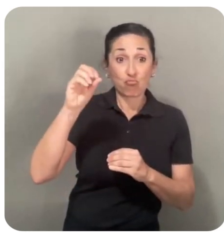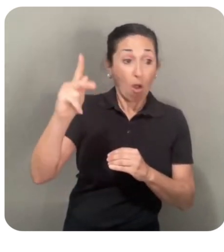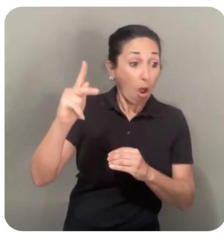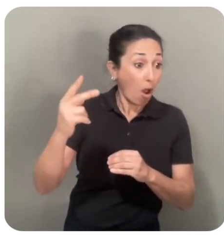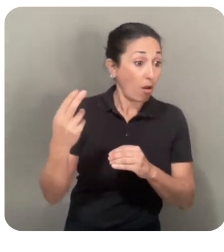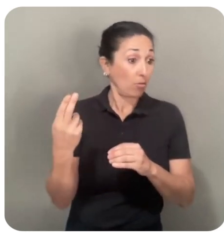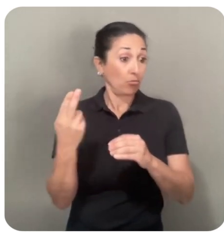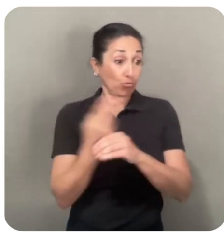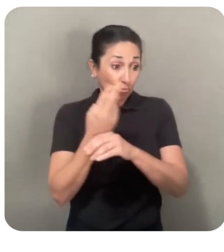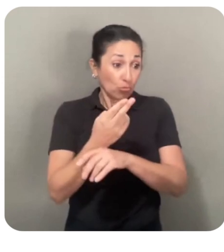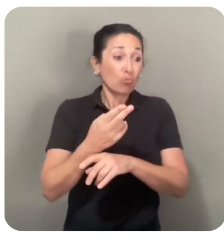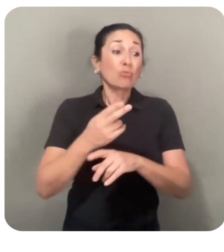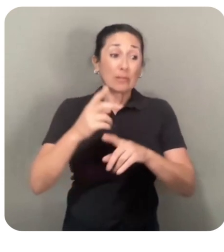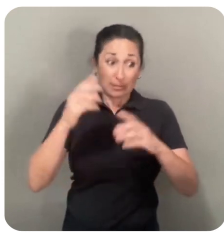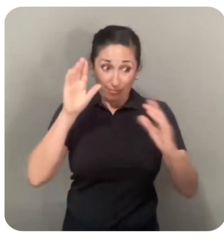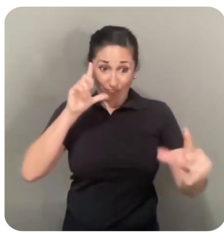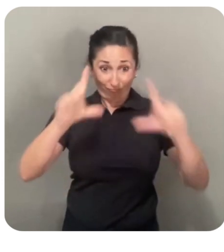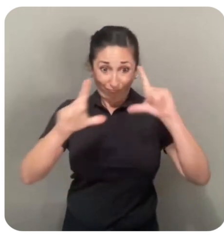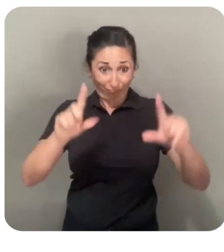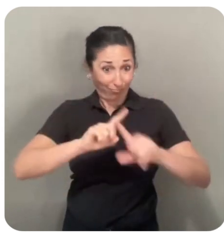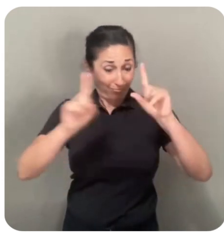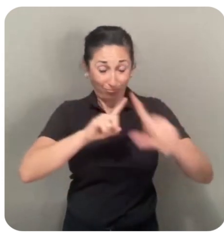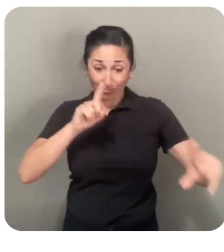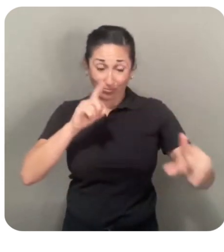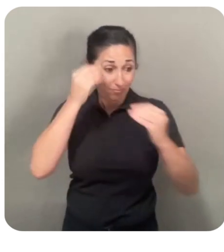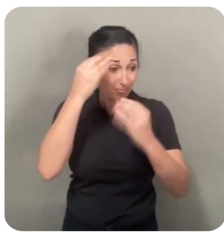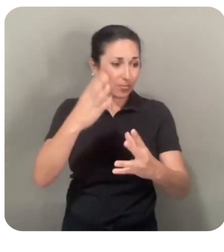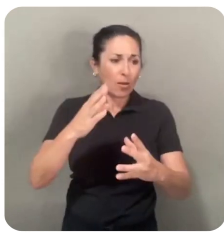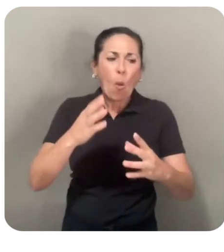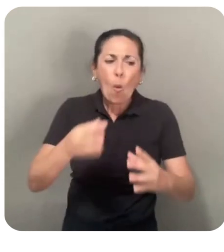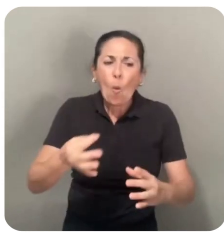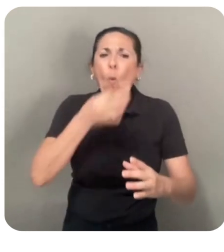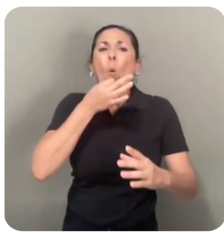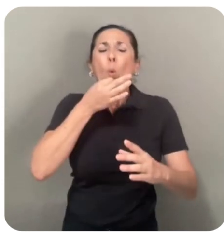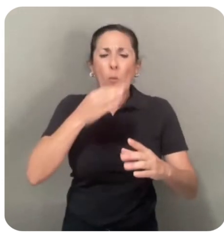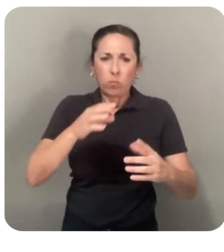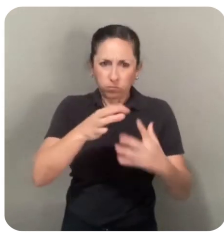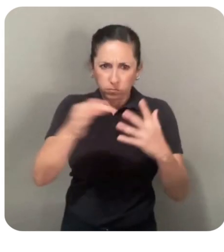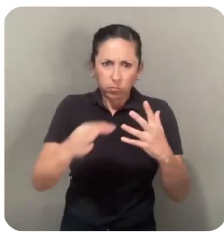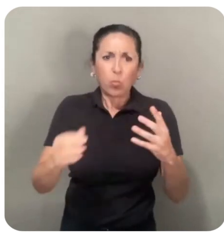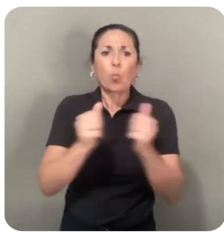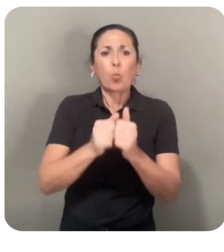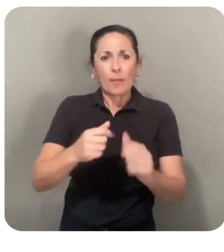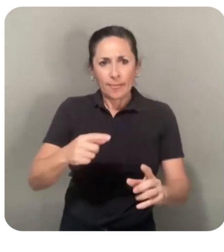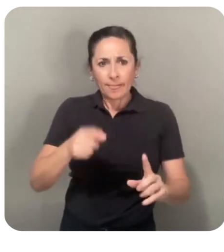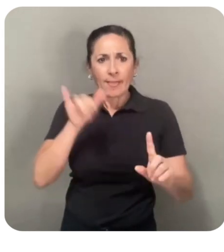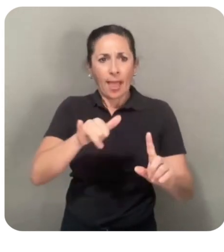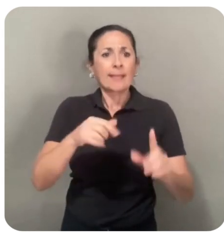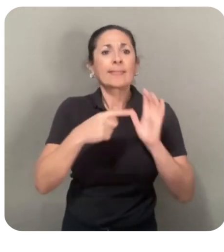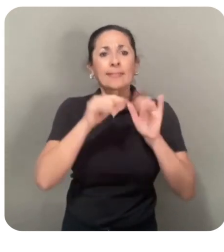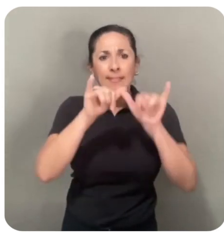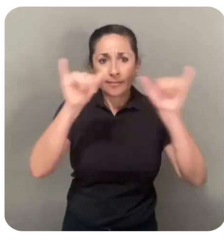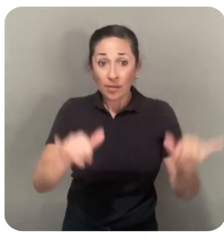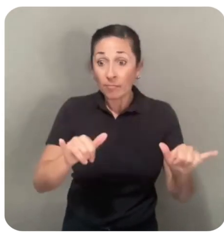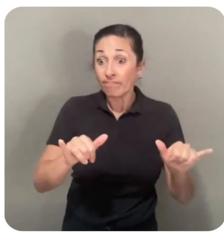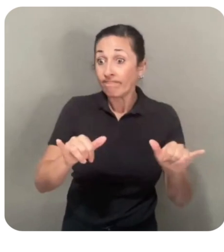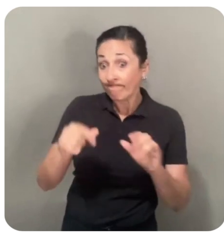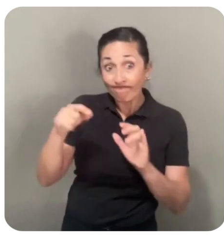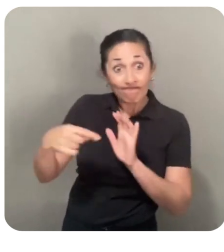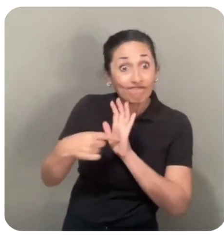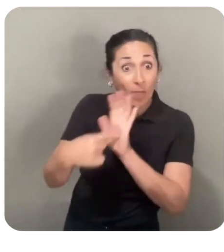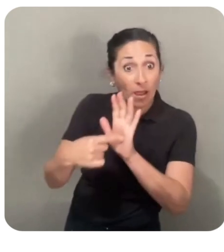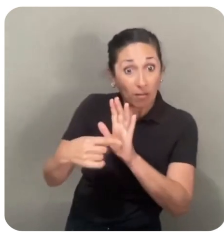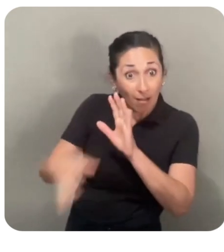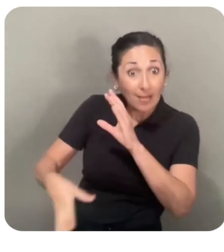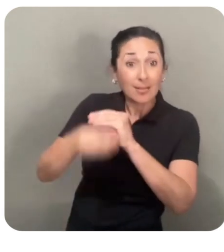for cloud deployments, with Dell achieving similar optimizations as on-prem systems. In addition to these models, you can